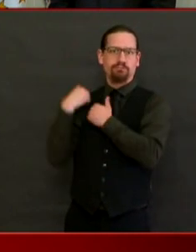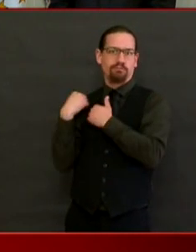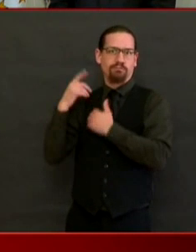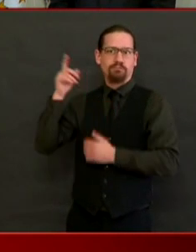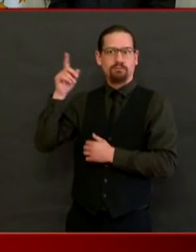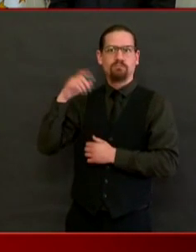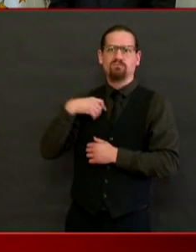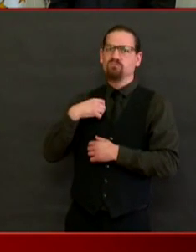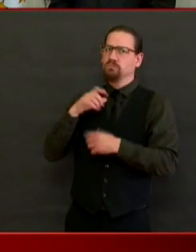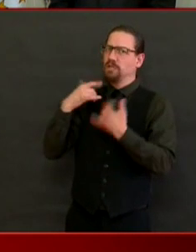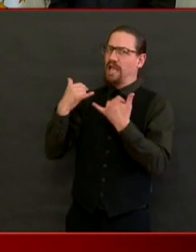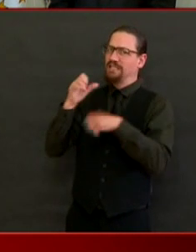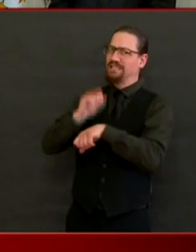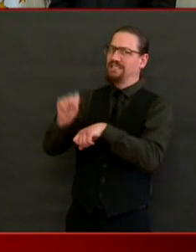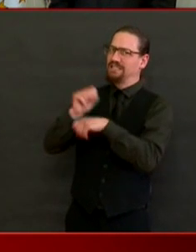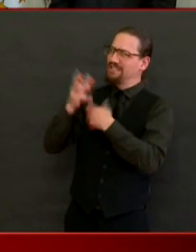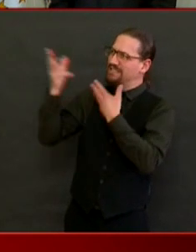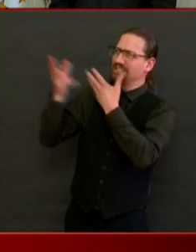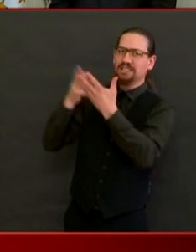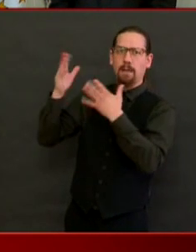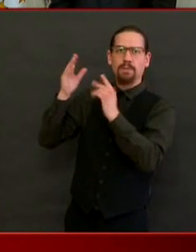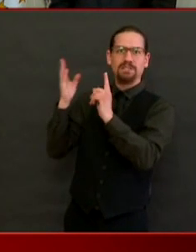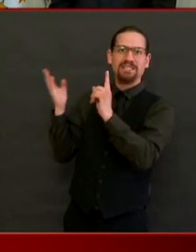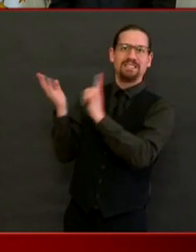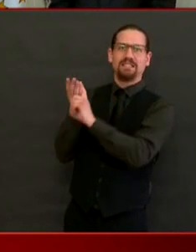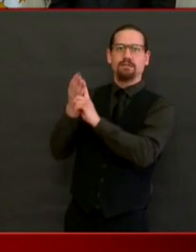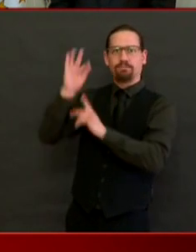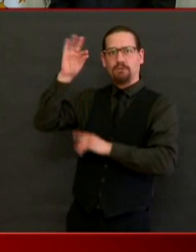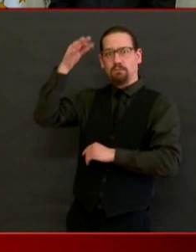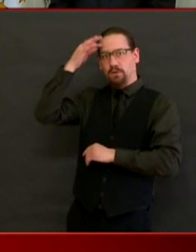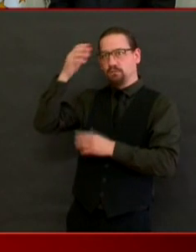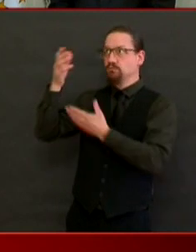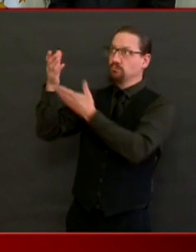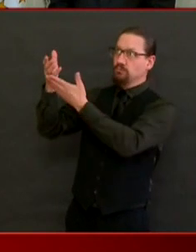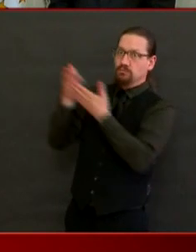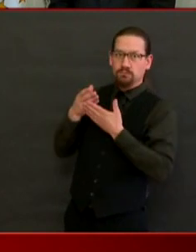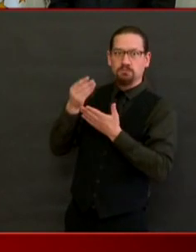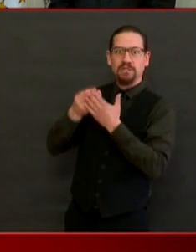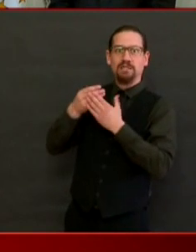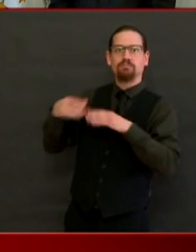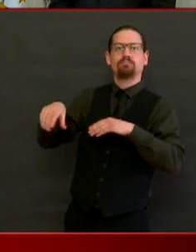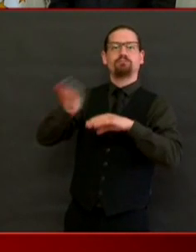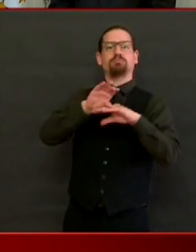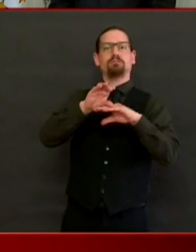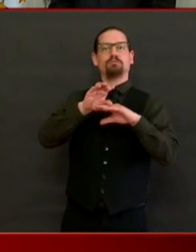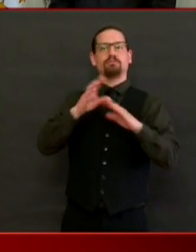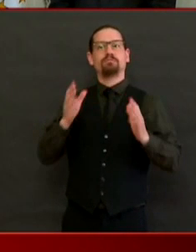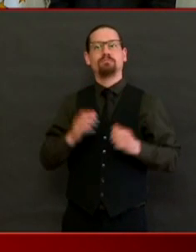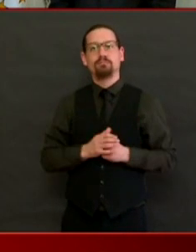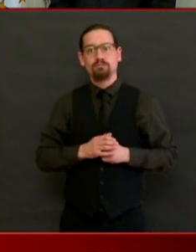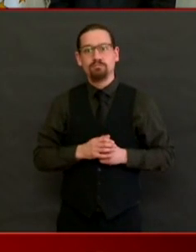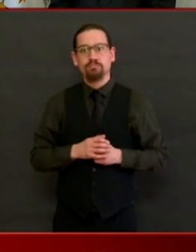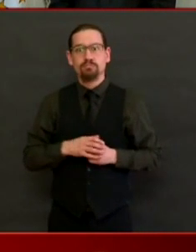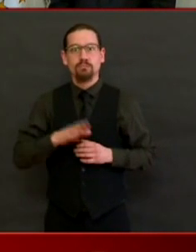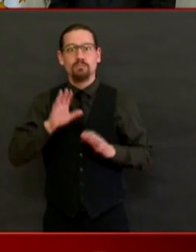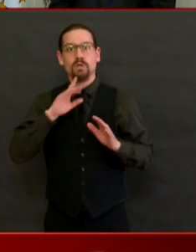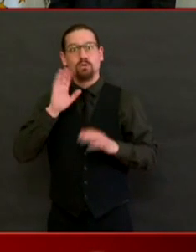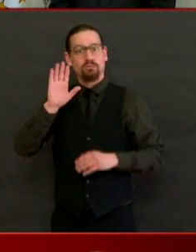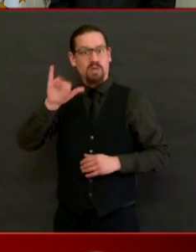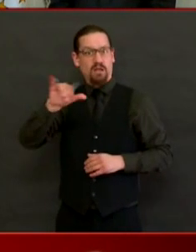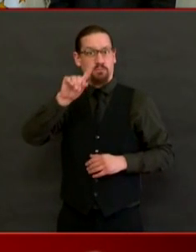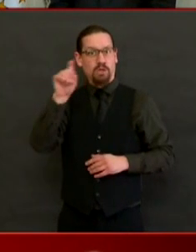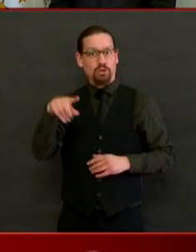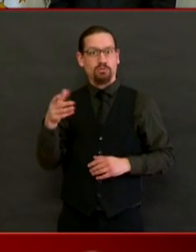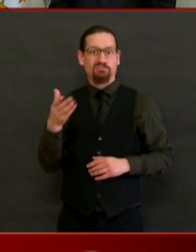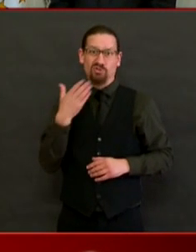Having said that, you put forth an excellent point, and we don't have a solution yet, partially because you have to be careful for unintended